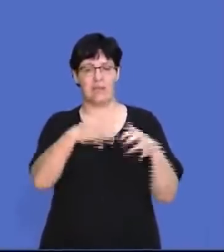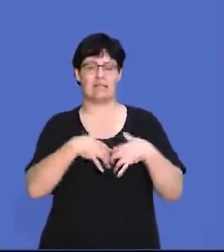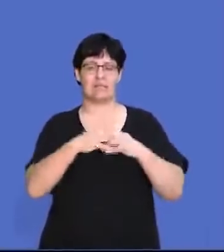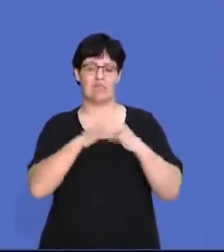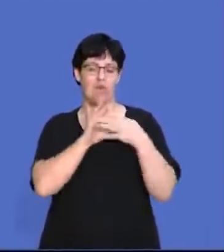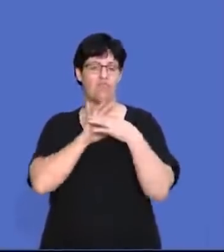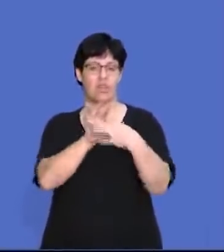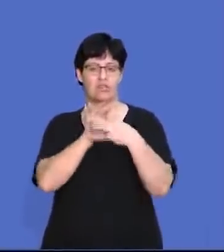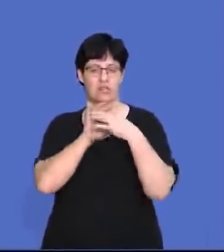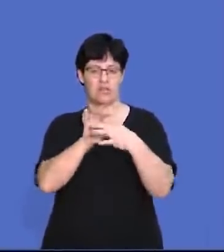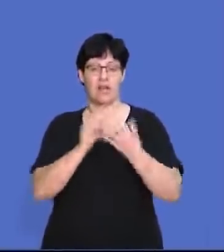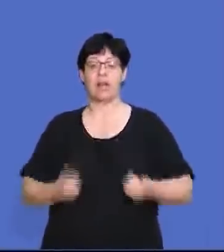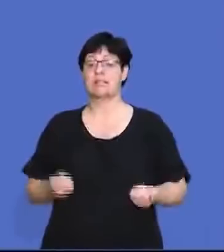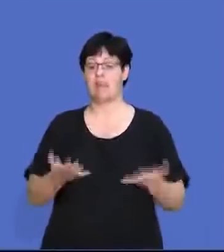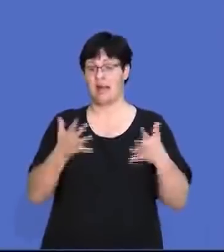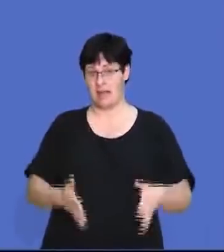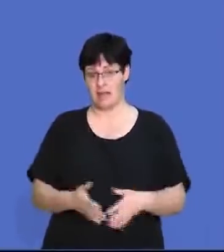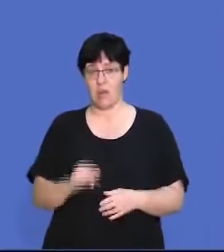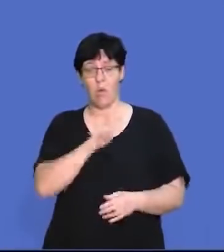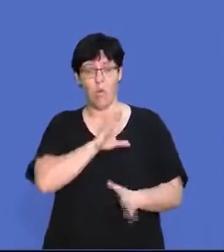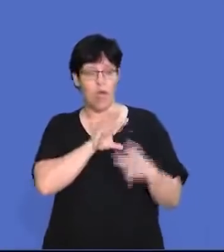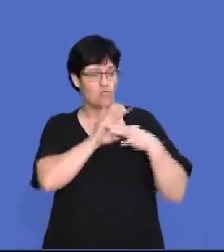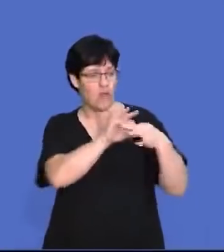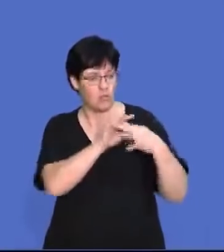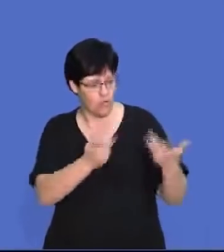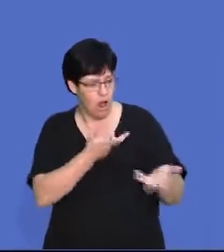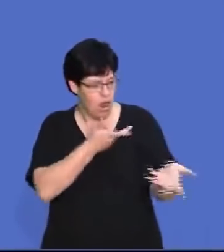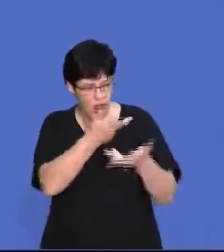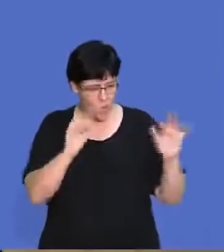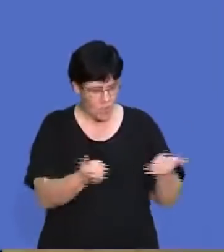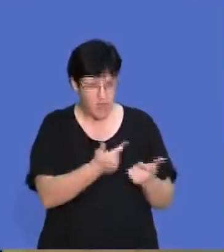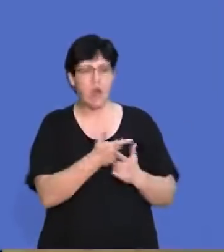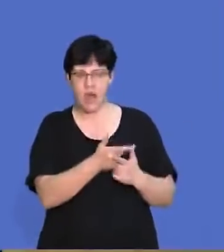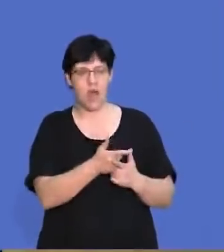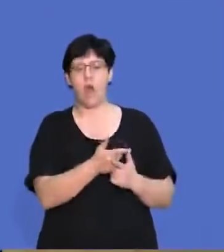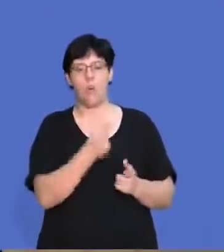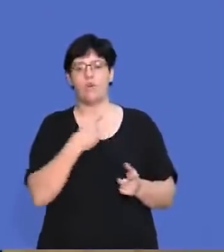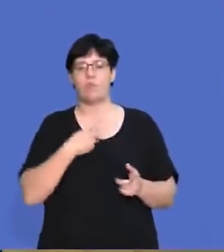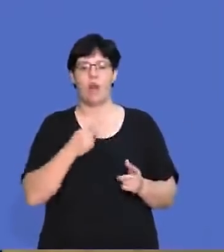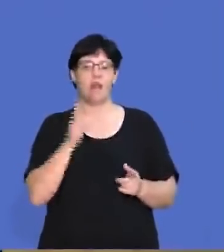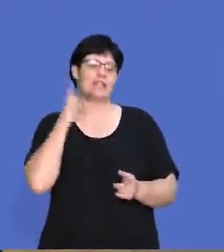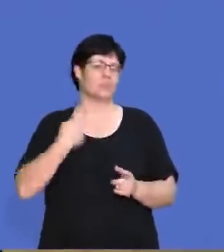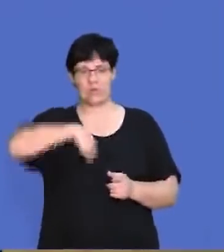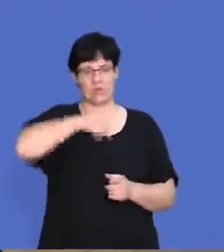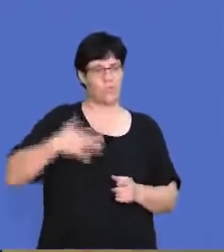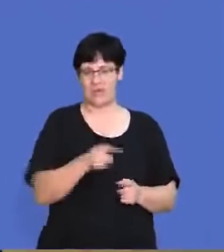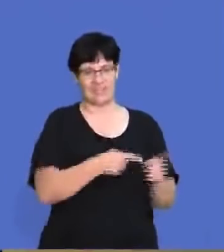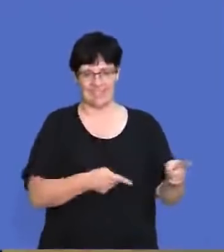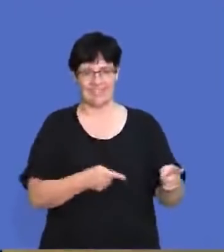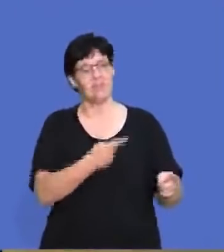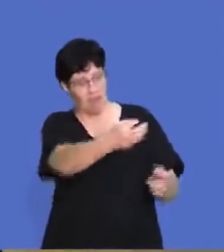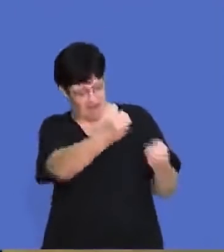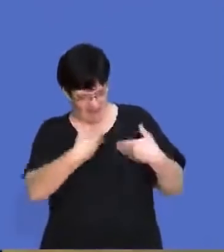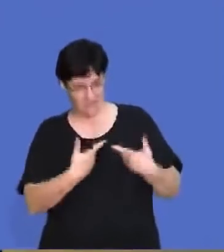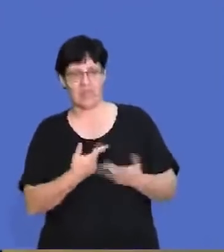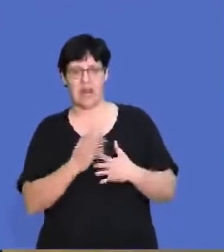And we must establish relationships with our suppliers because if we've got a relationship with them, our supplier is not going to want to let us